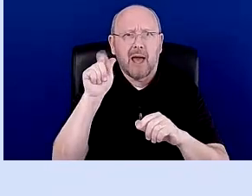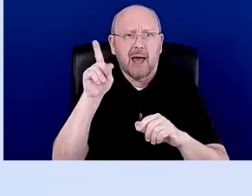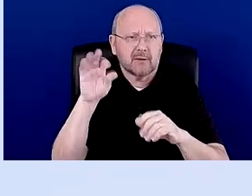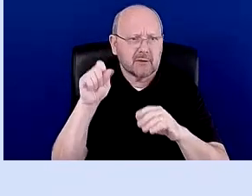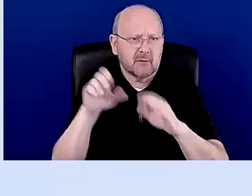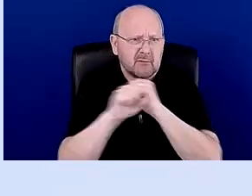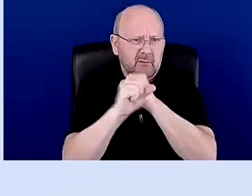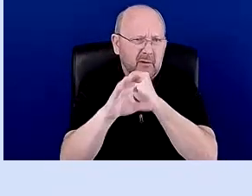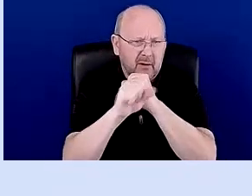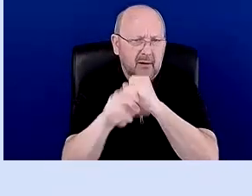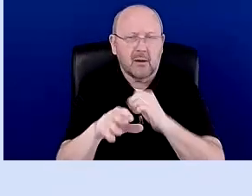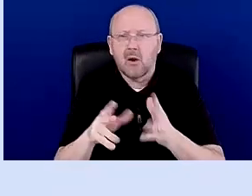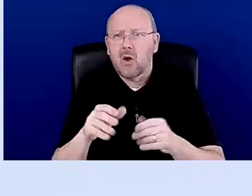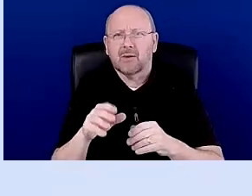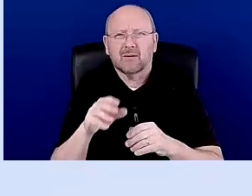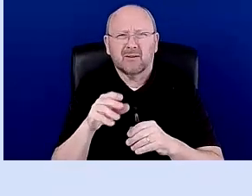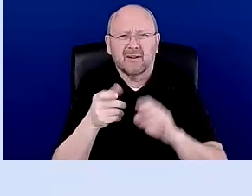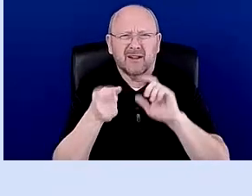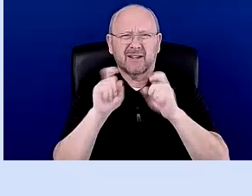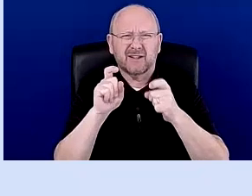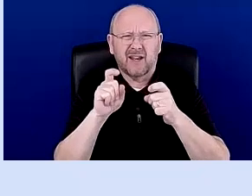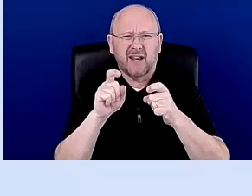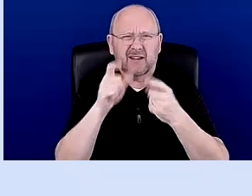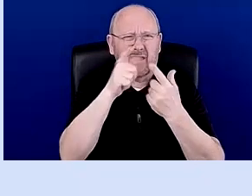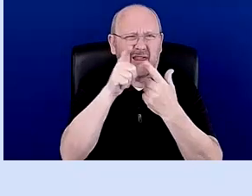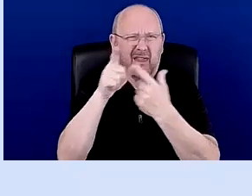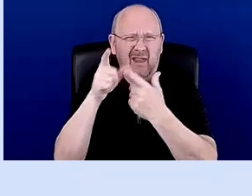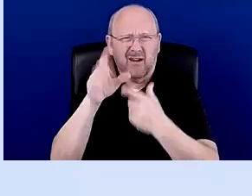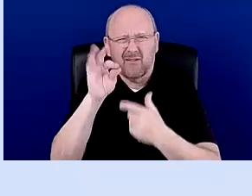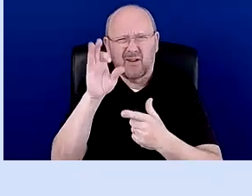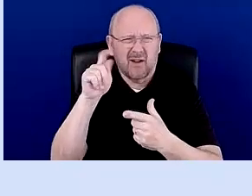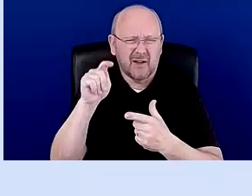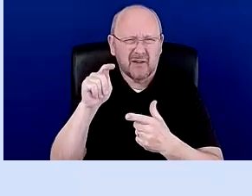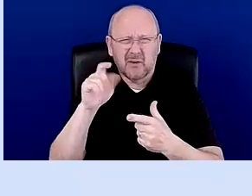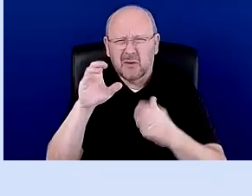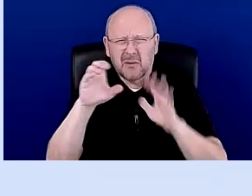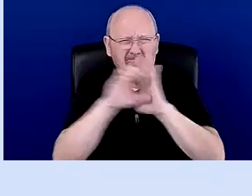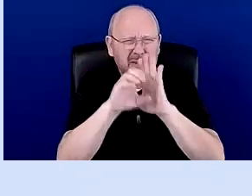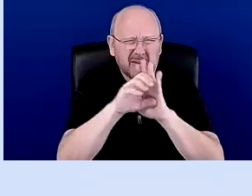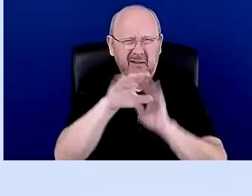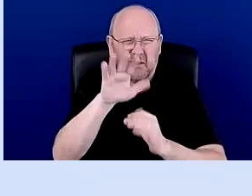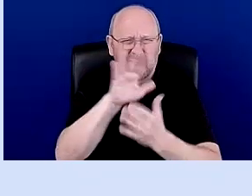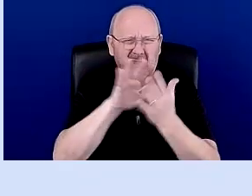the, um, styles and the alt text on the images. Those are really problematic for students. Um,